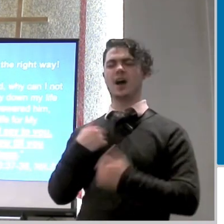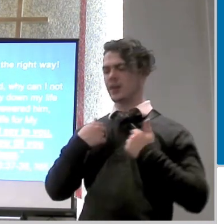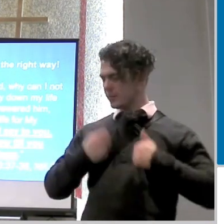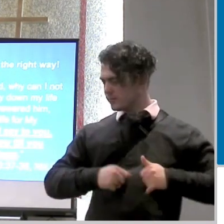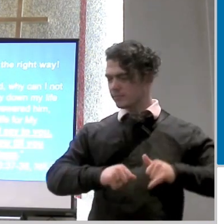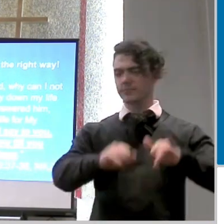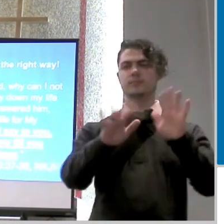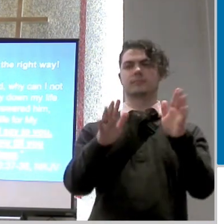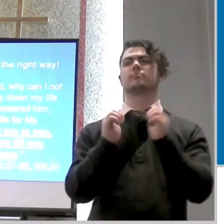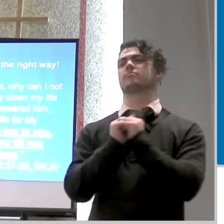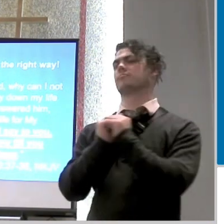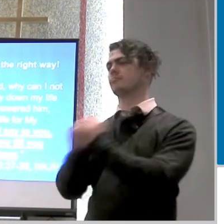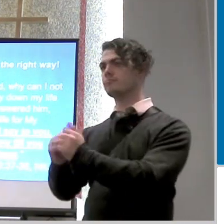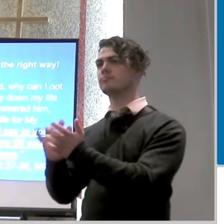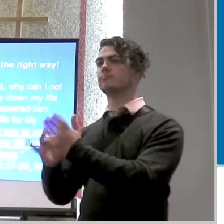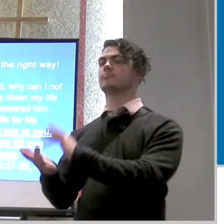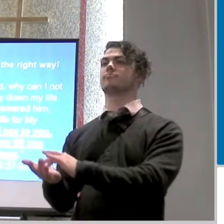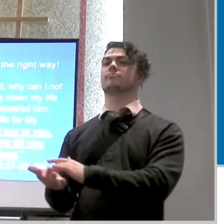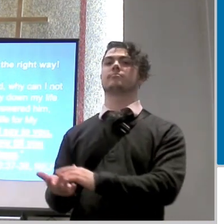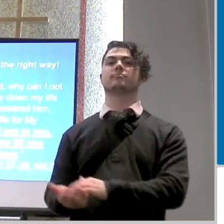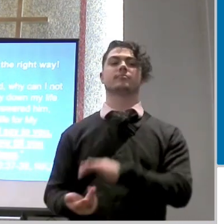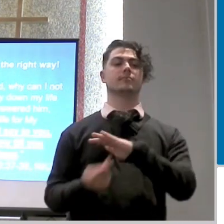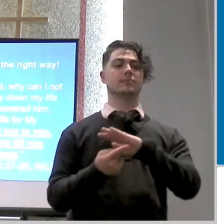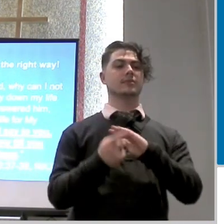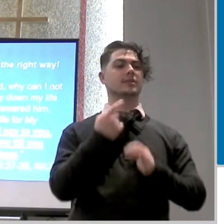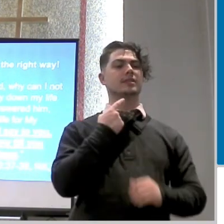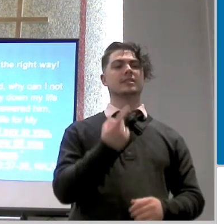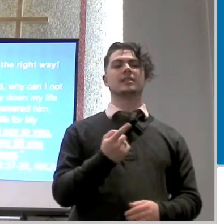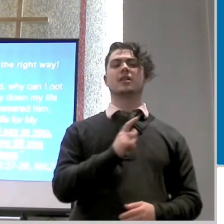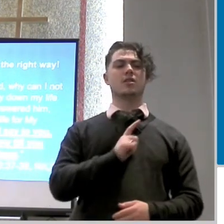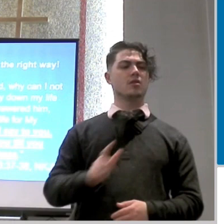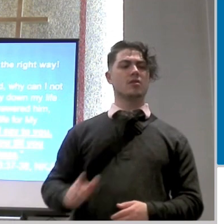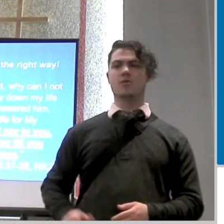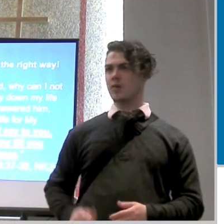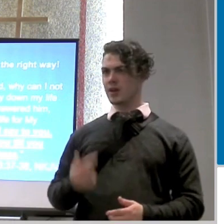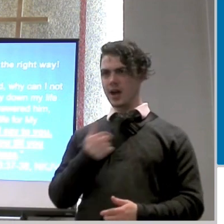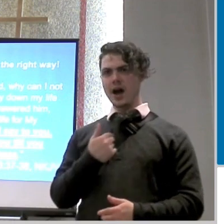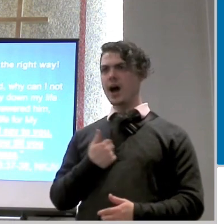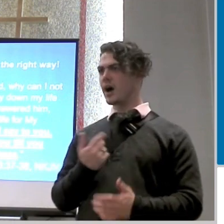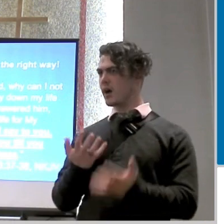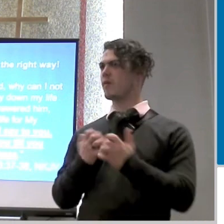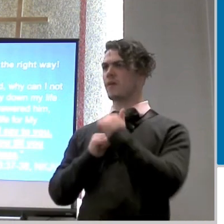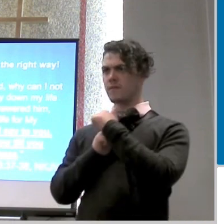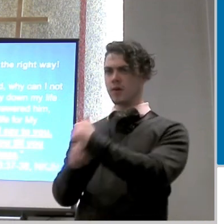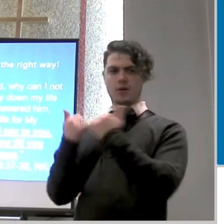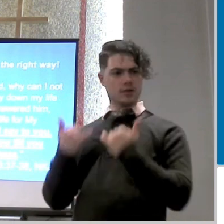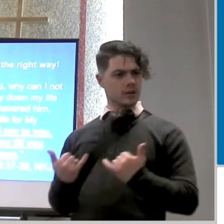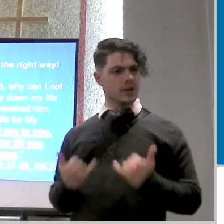with you peter said to him lord why can i not follow you now